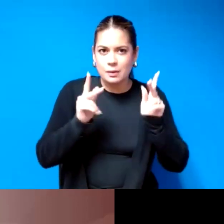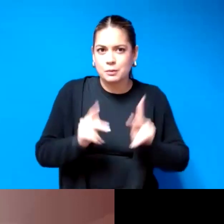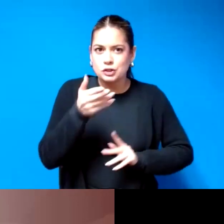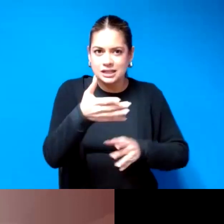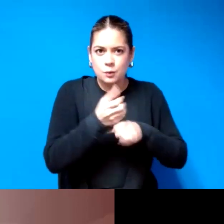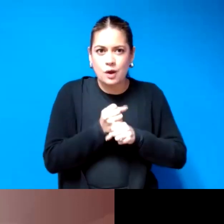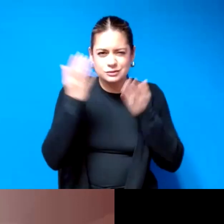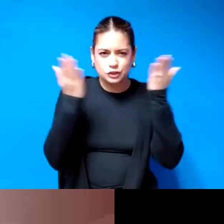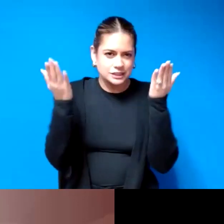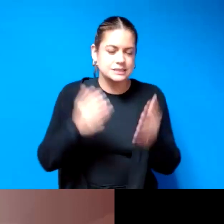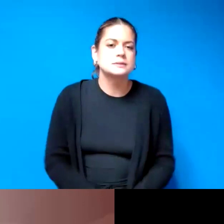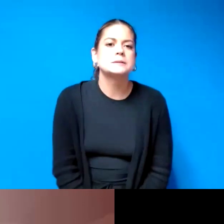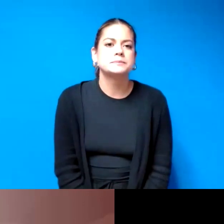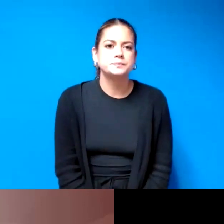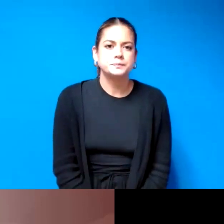services